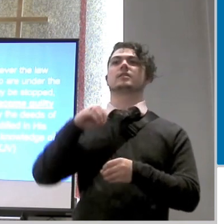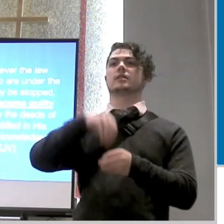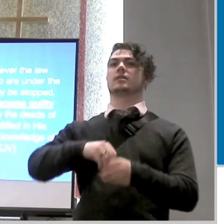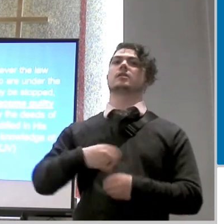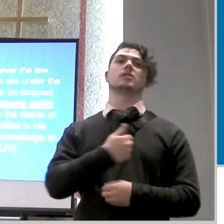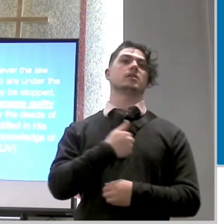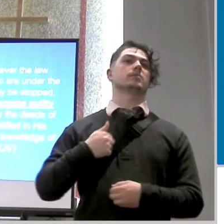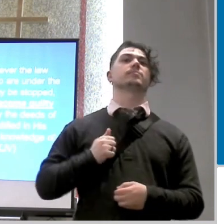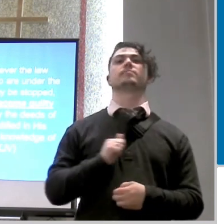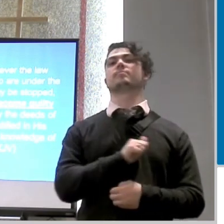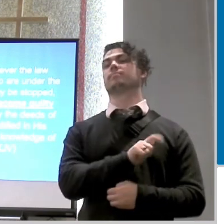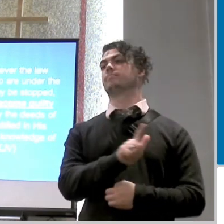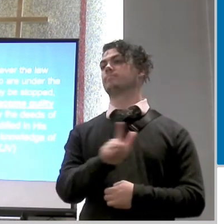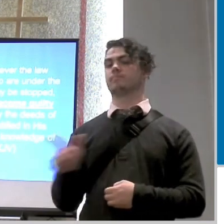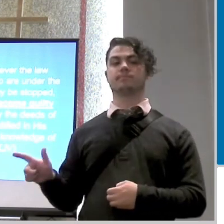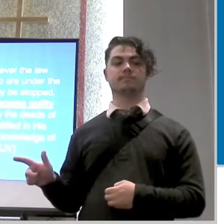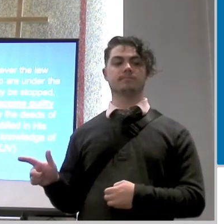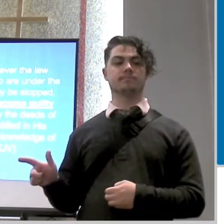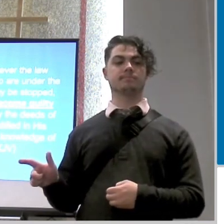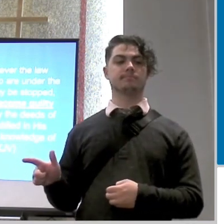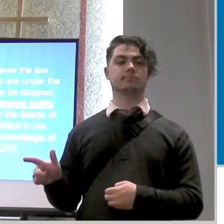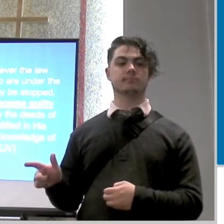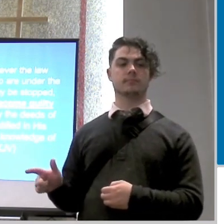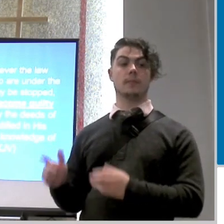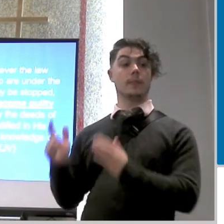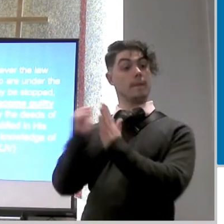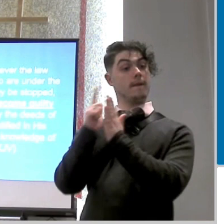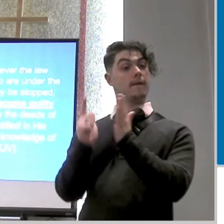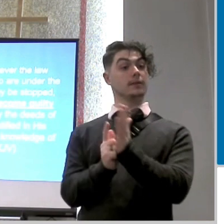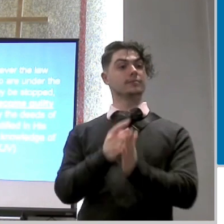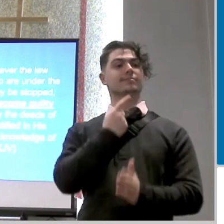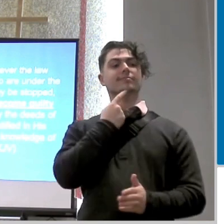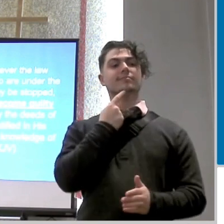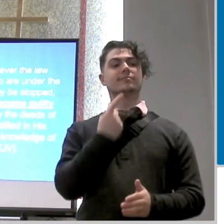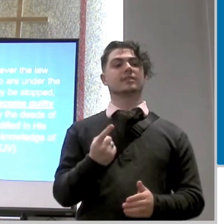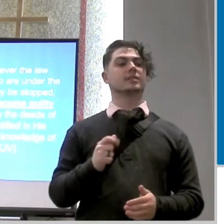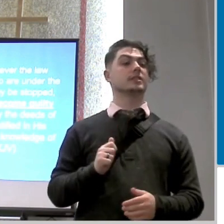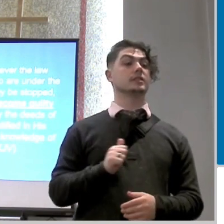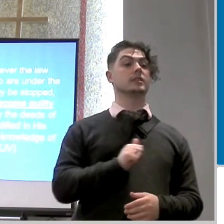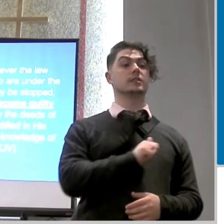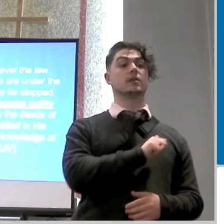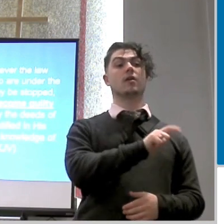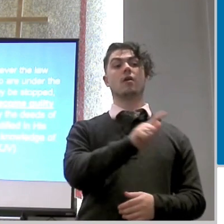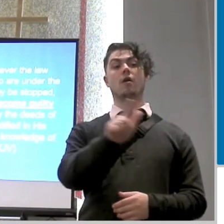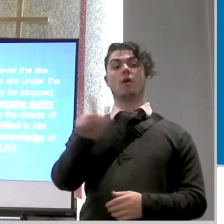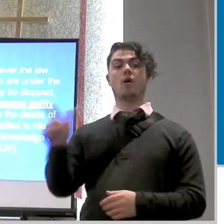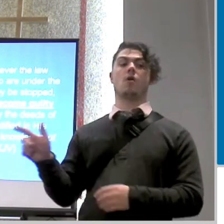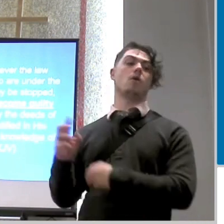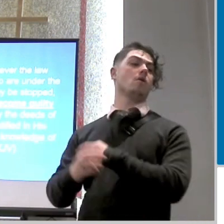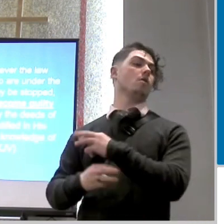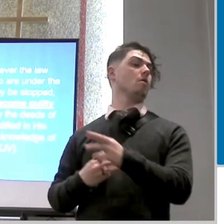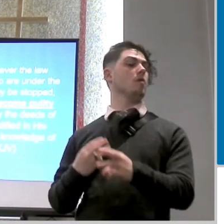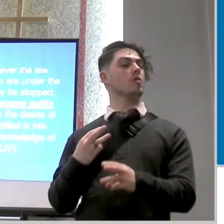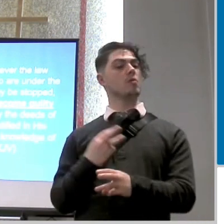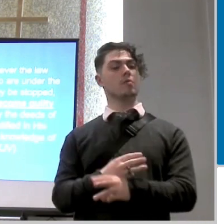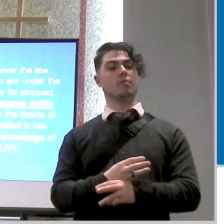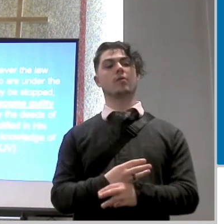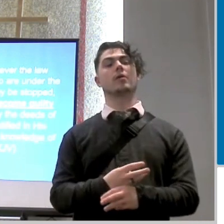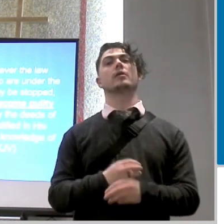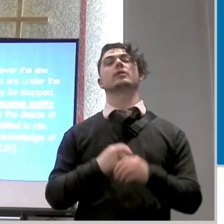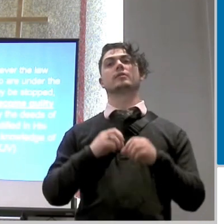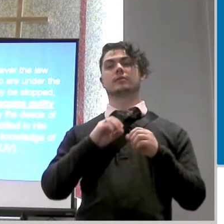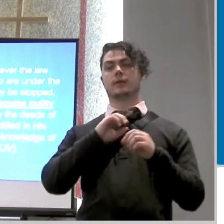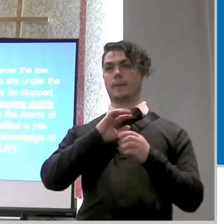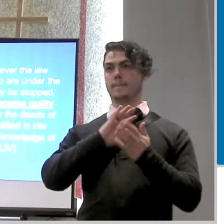we know that whatever the law says it says to those who are under the law that every mouth may be stopped and all the